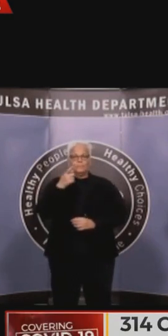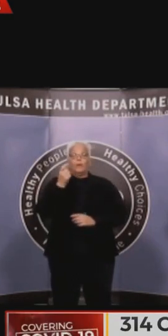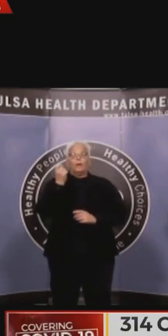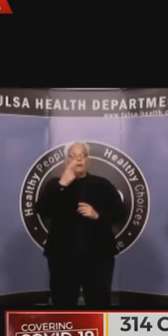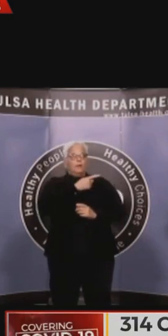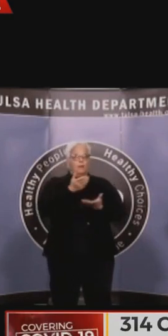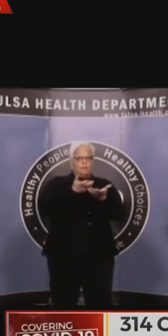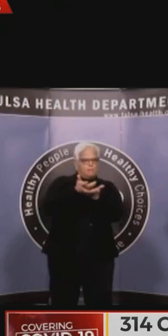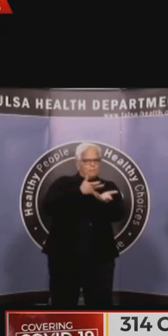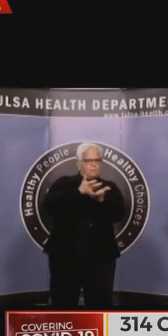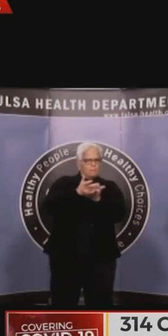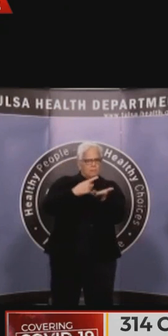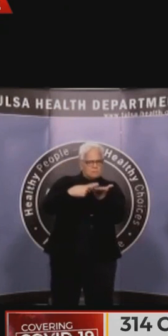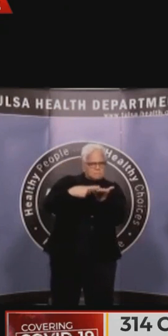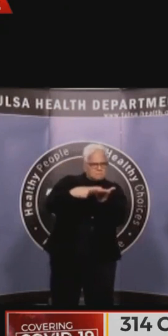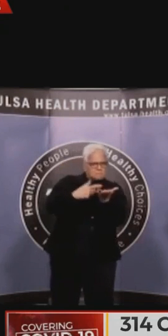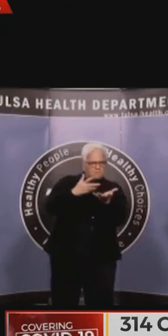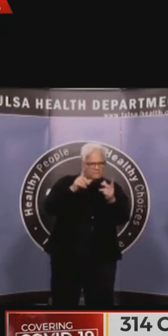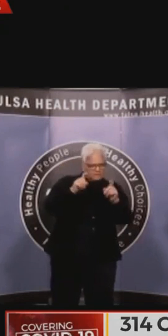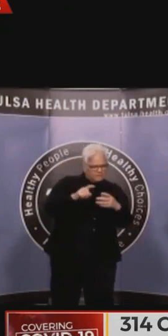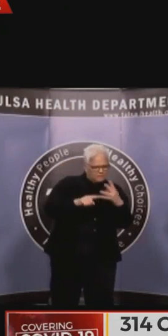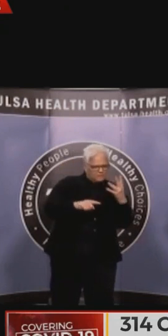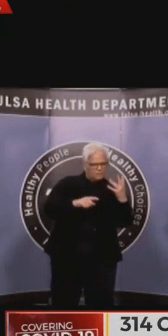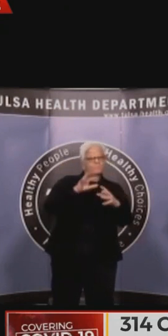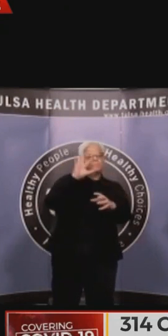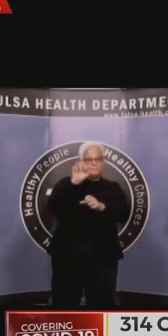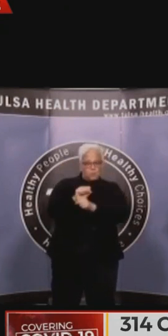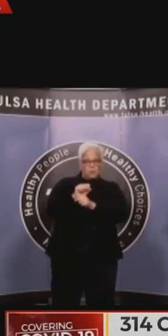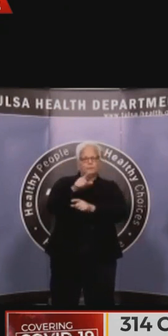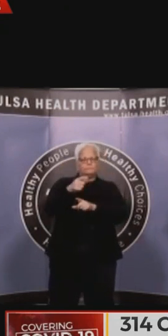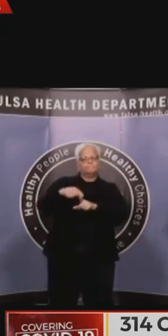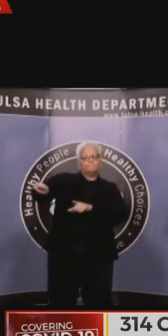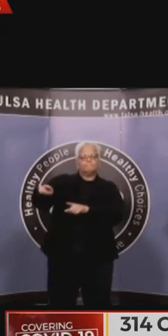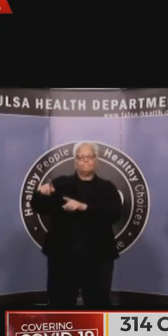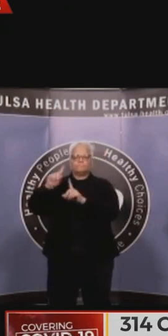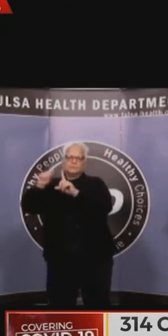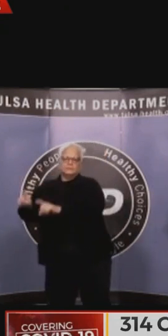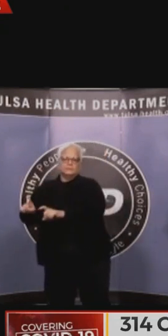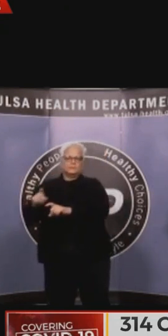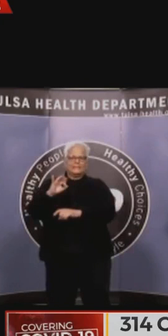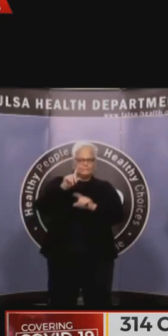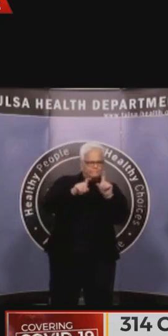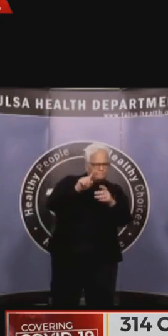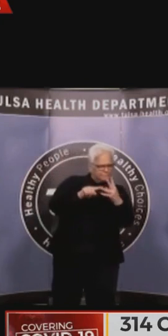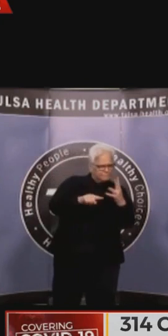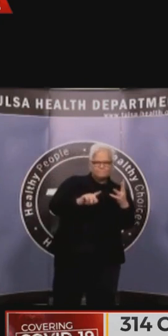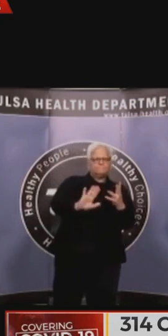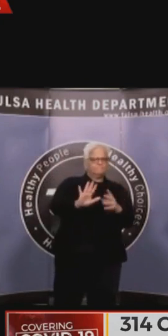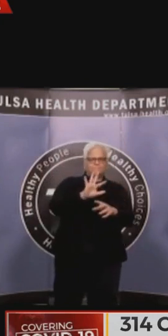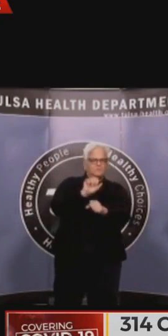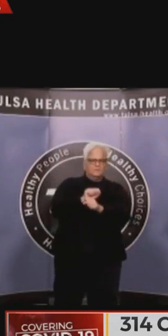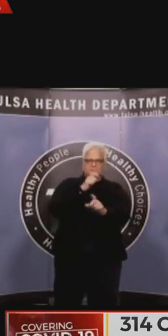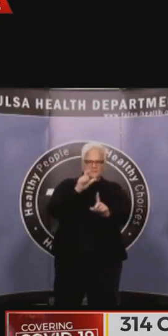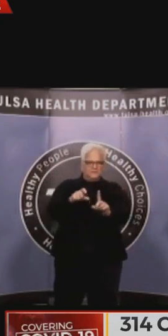We have been hearing a lot about modeling. Modeling is an important tool to predict what may happen in our community. We continue to update models as we